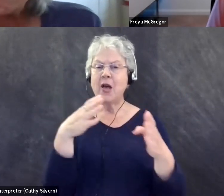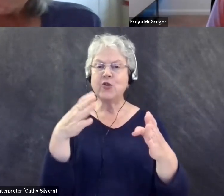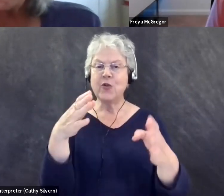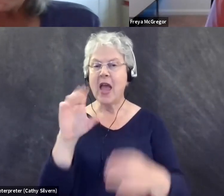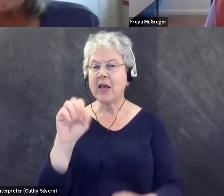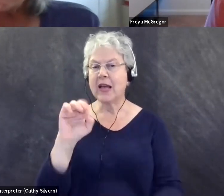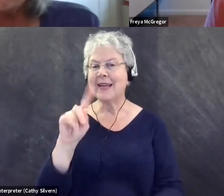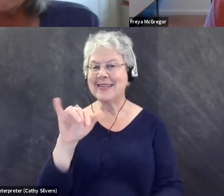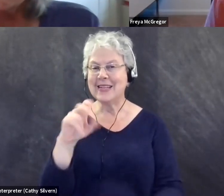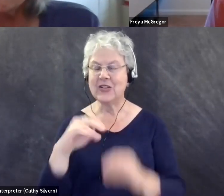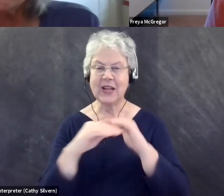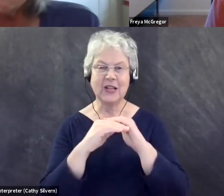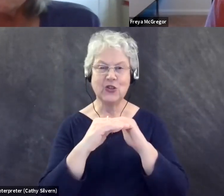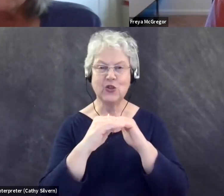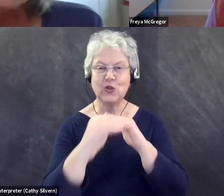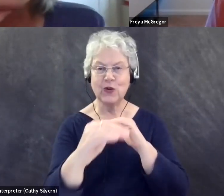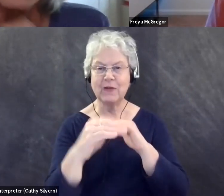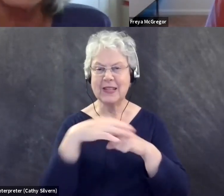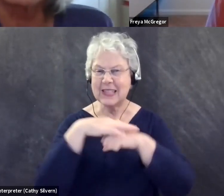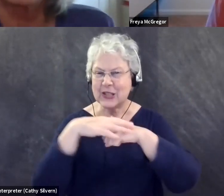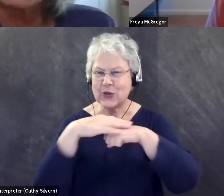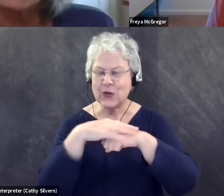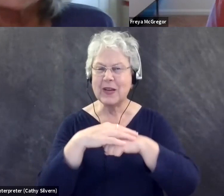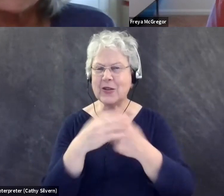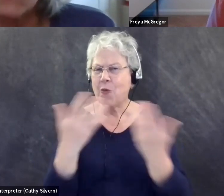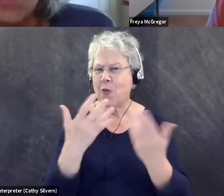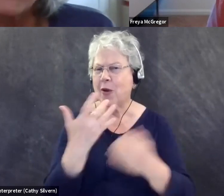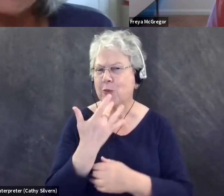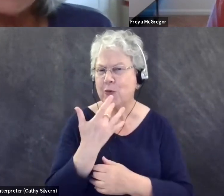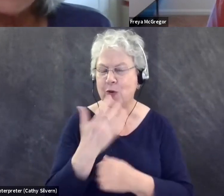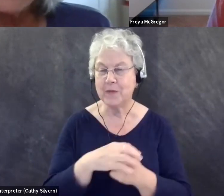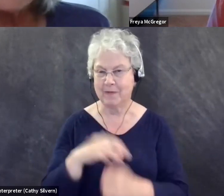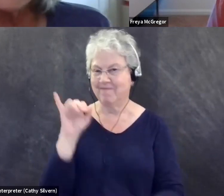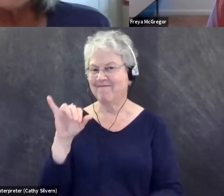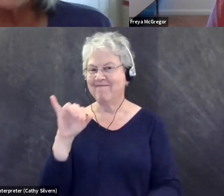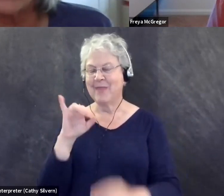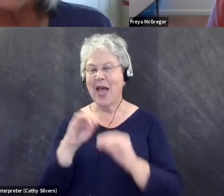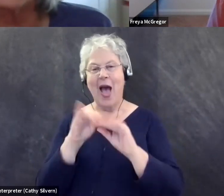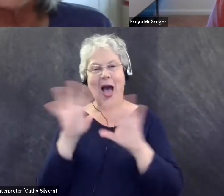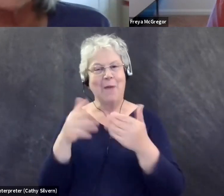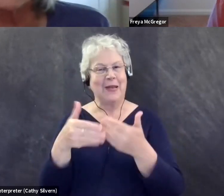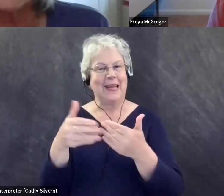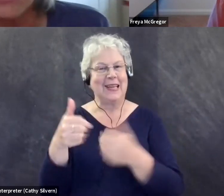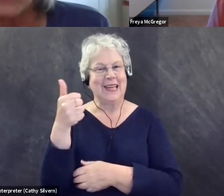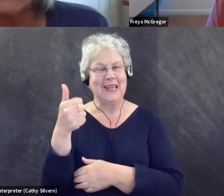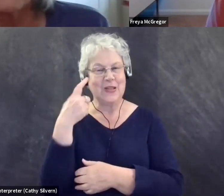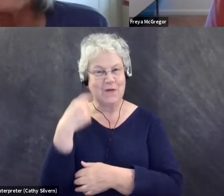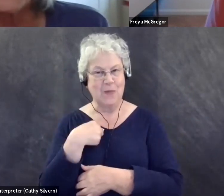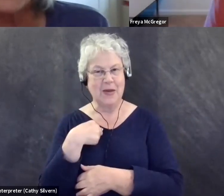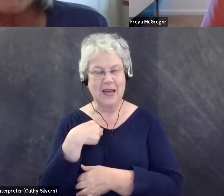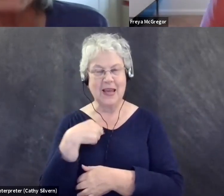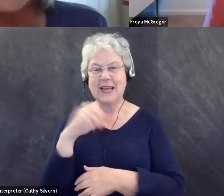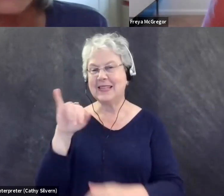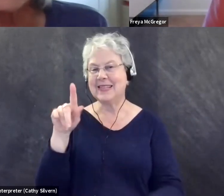surfaces that you prefer or things like that? Um, for sure. So obviously the easiest trail is a sidewalk,